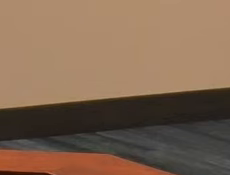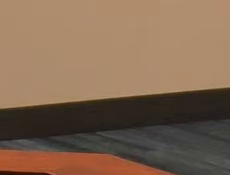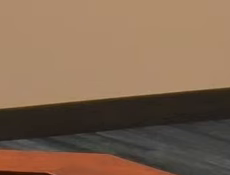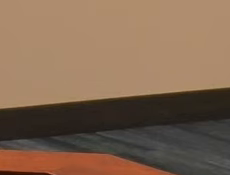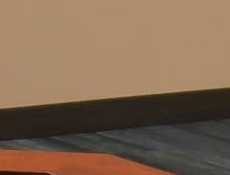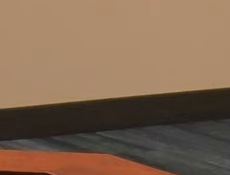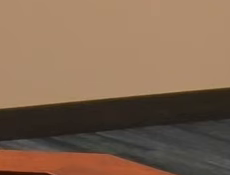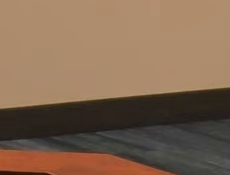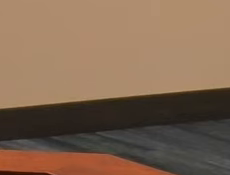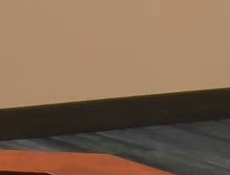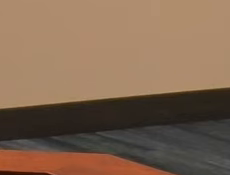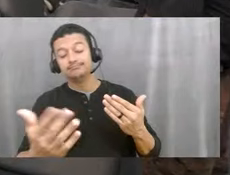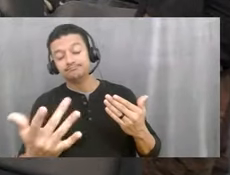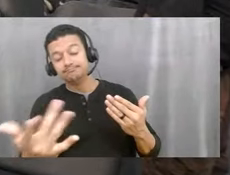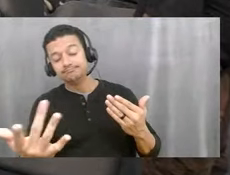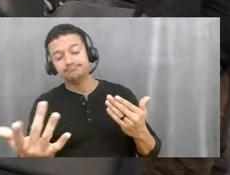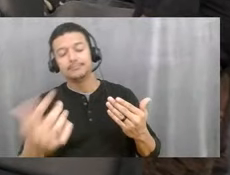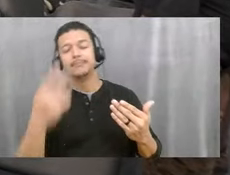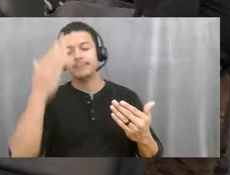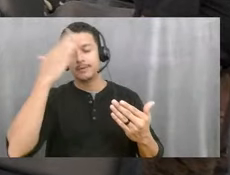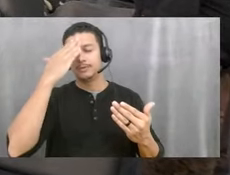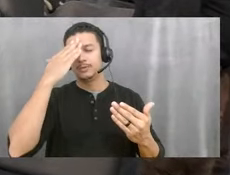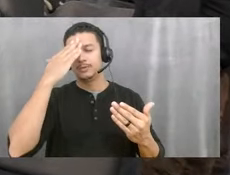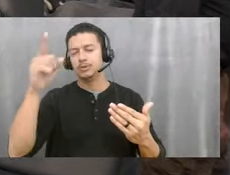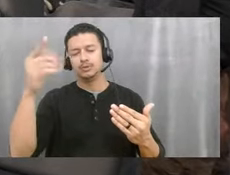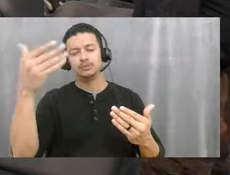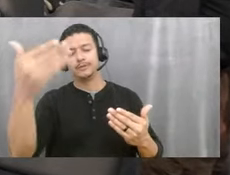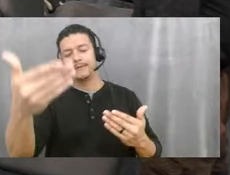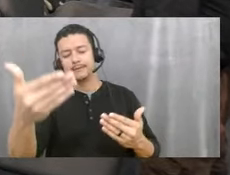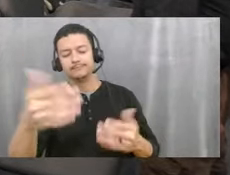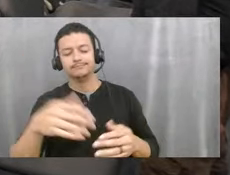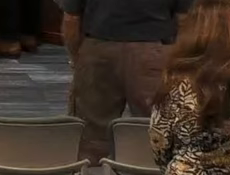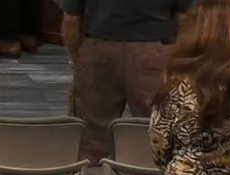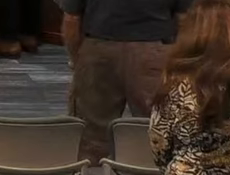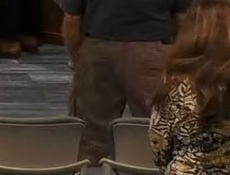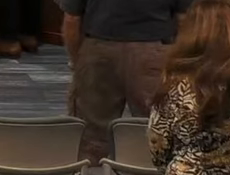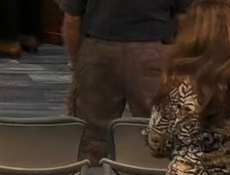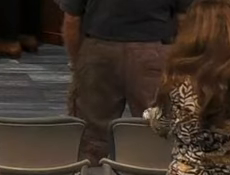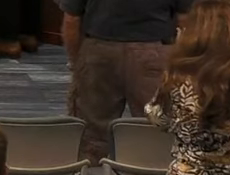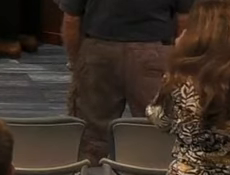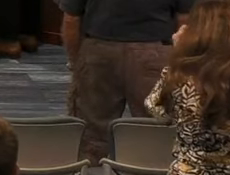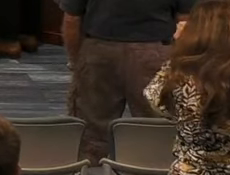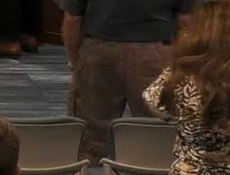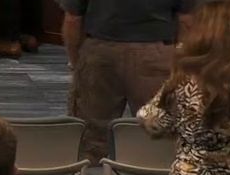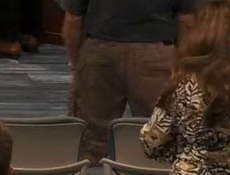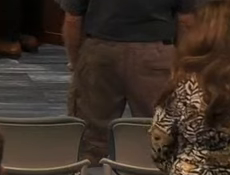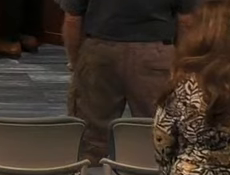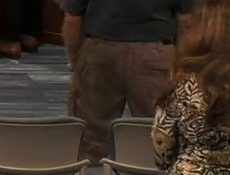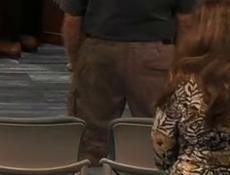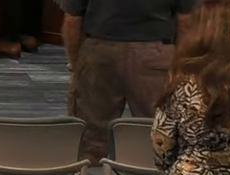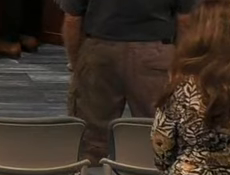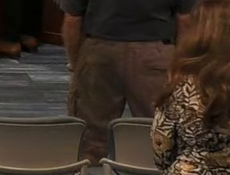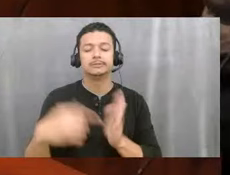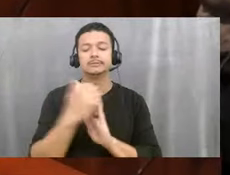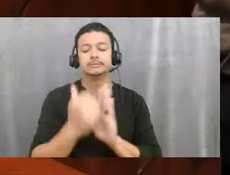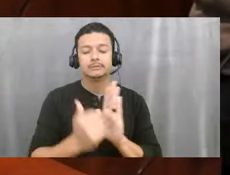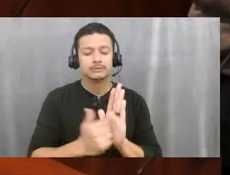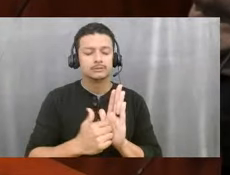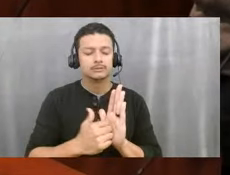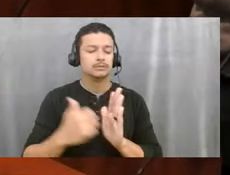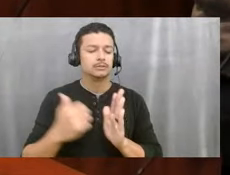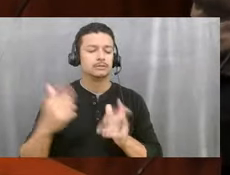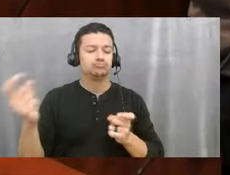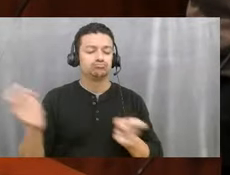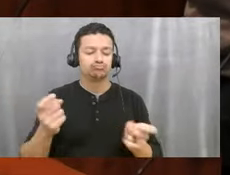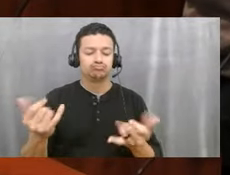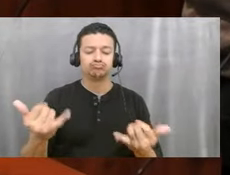know that you are ahead of us. And so over this meeting and for all of the subsequent things, we will talk about the agenda that we will be presiding over today.